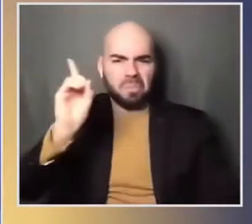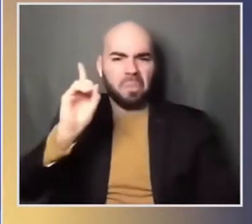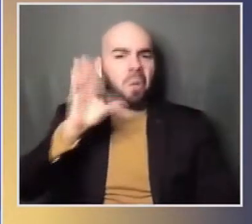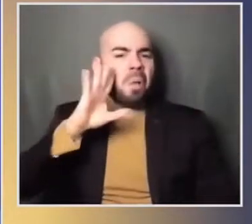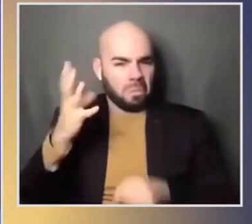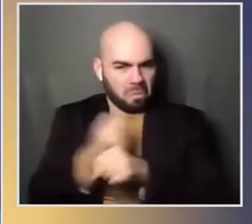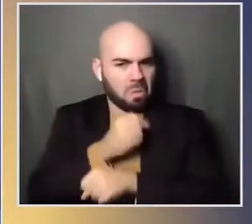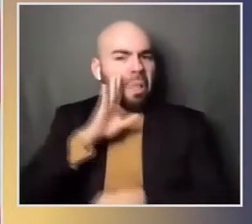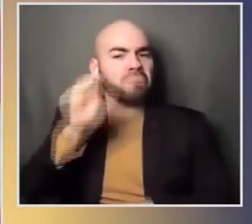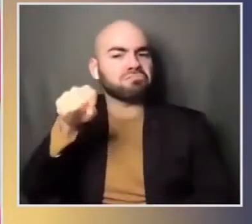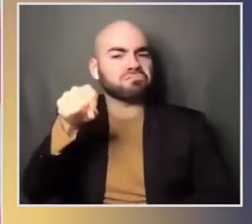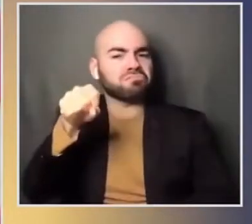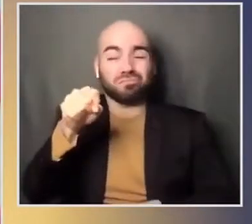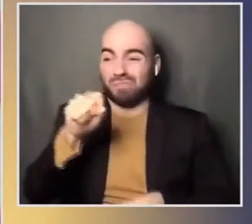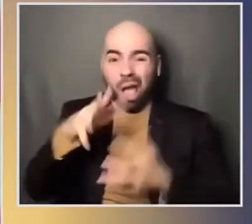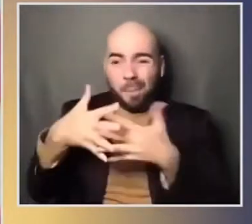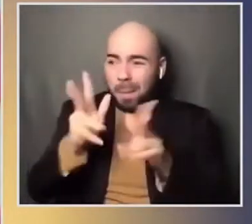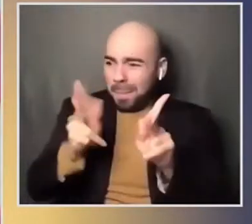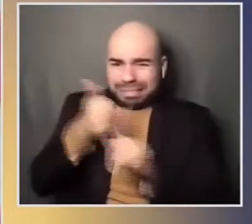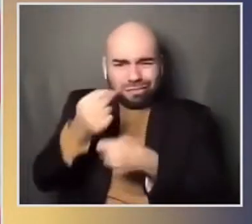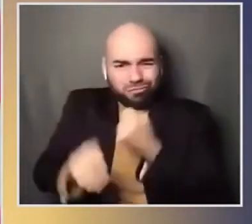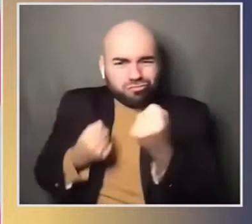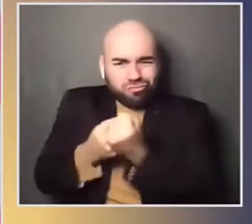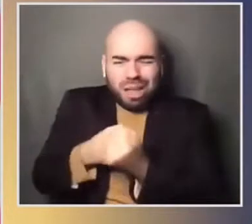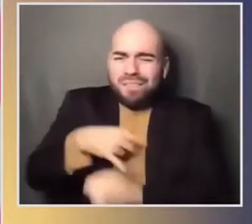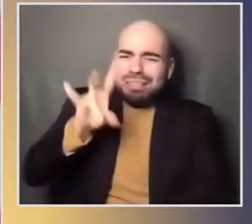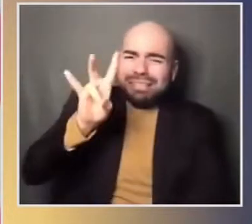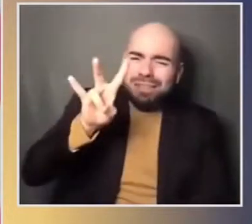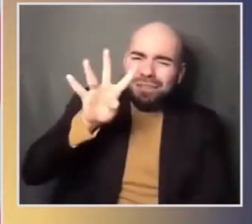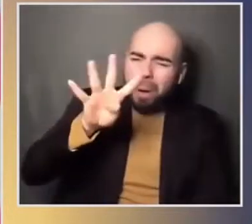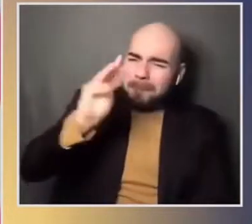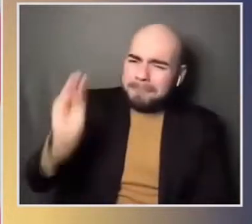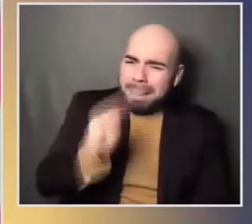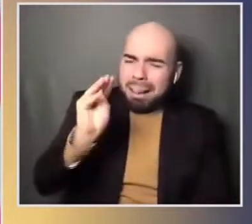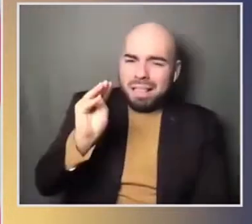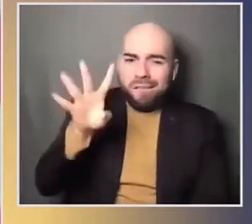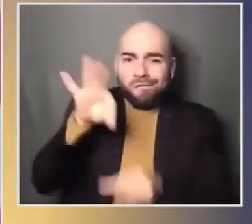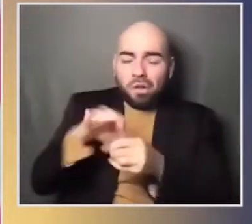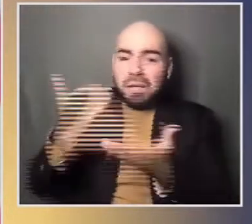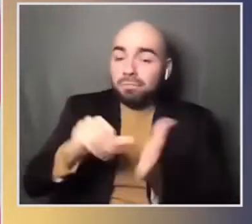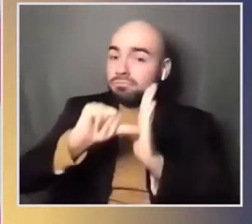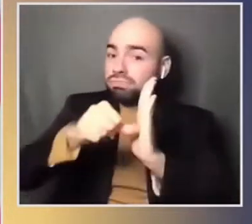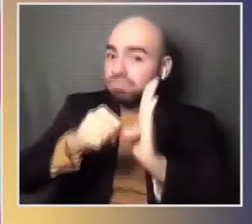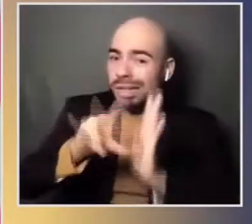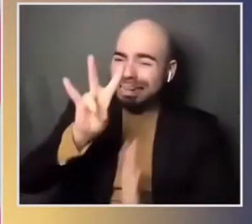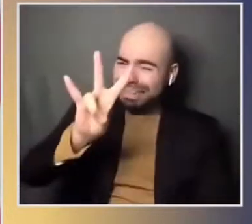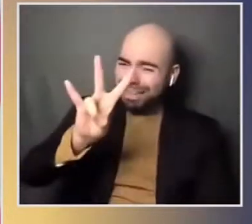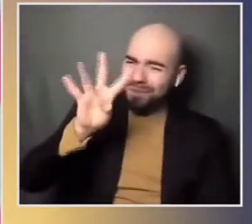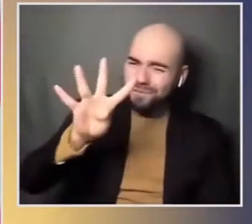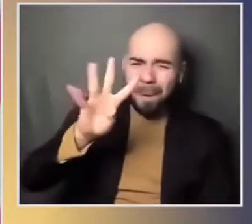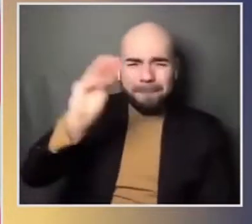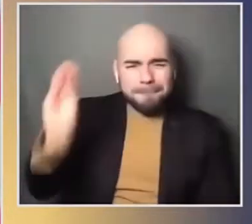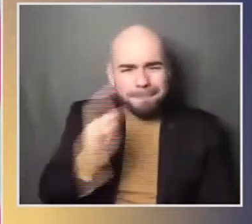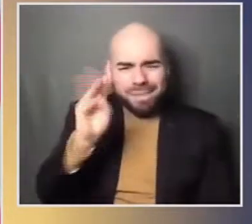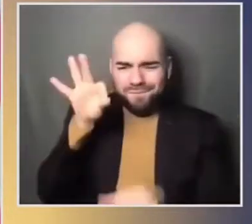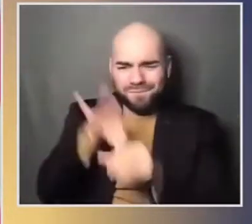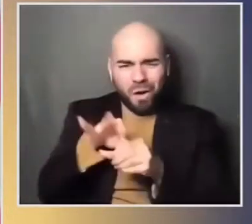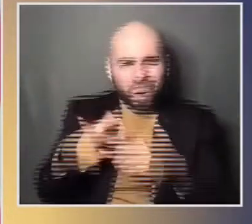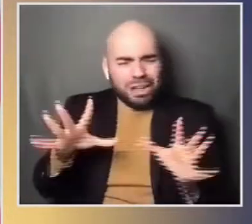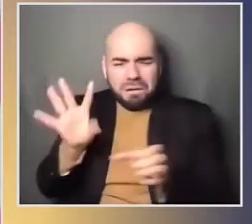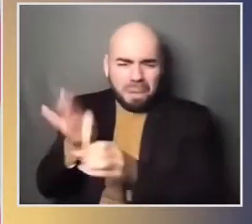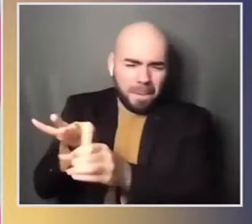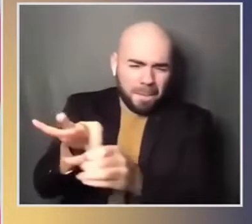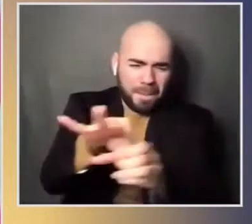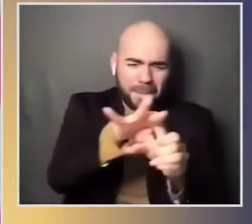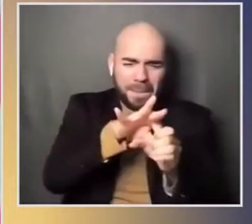america's relationship with the world changed profoundly reporters across the globe from benjin to berlin explain